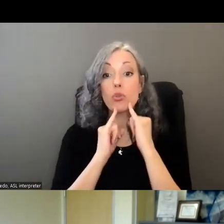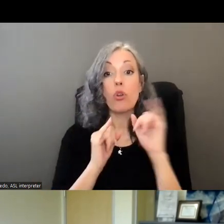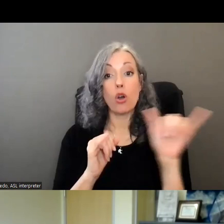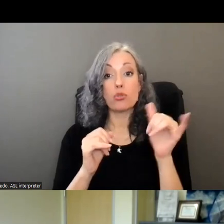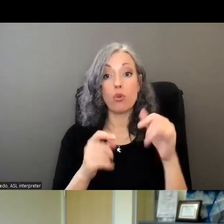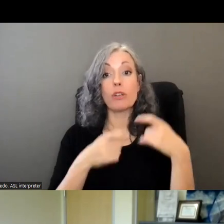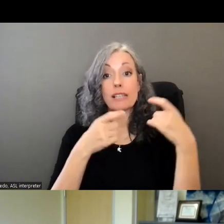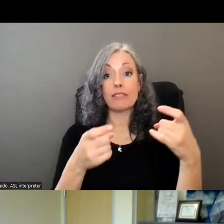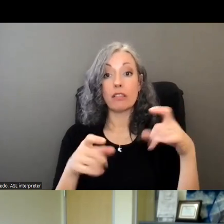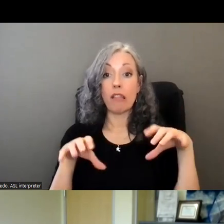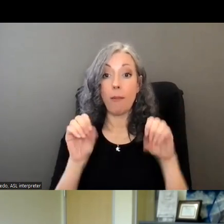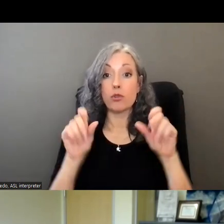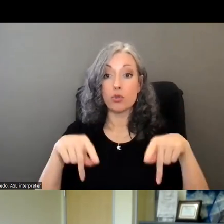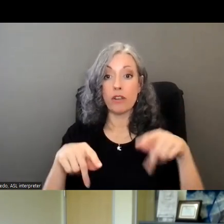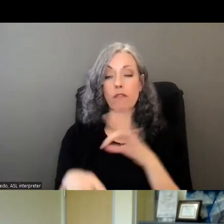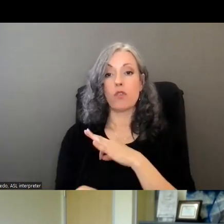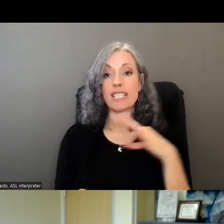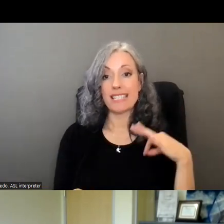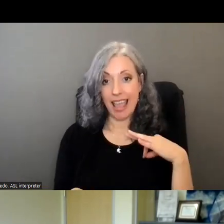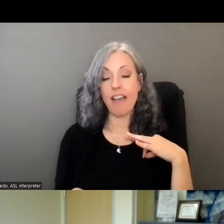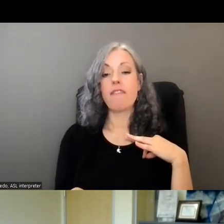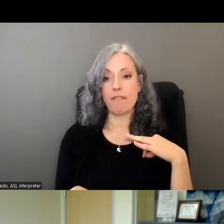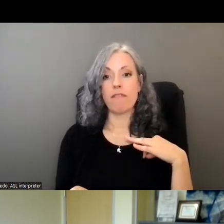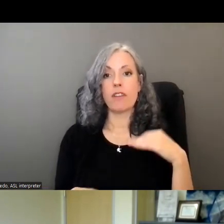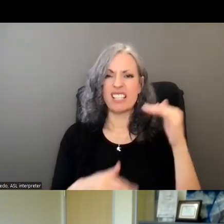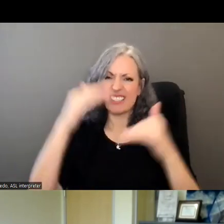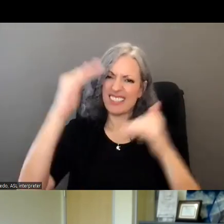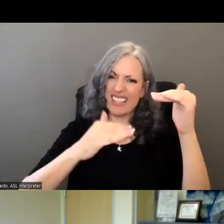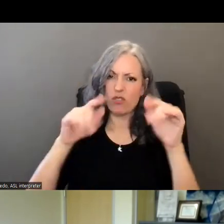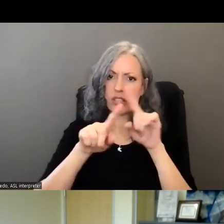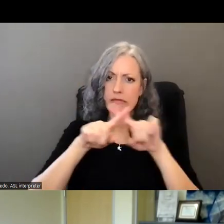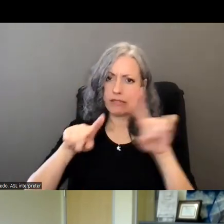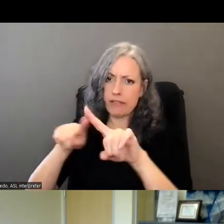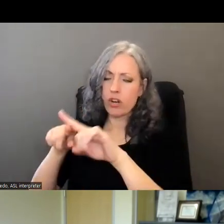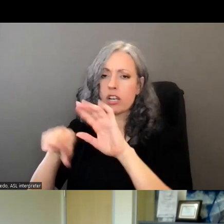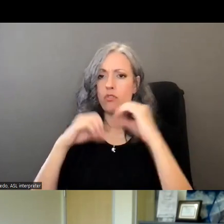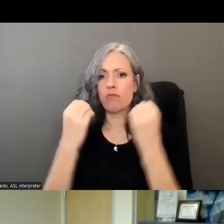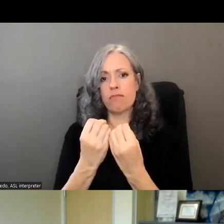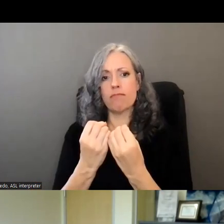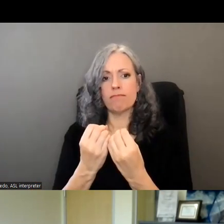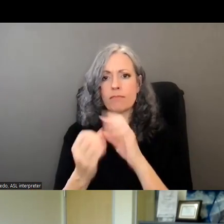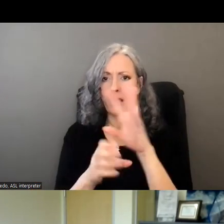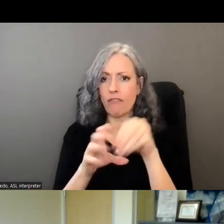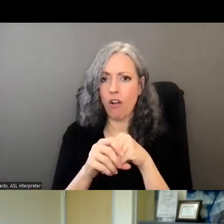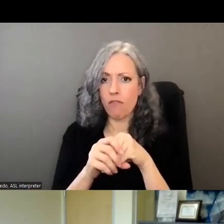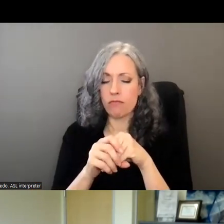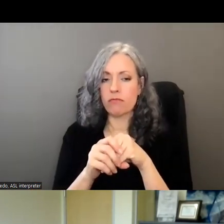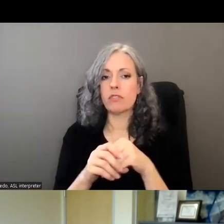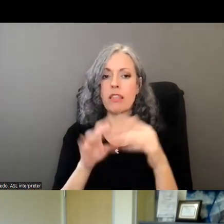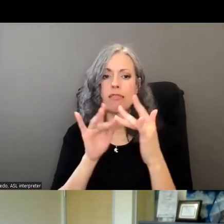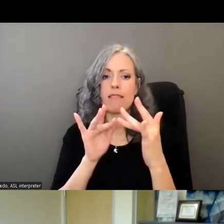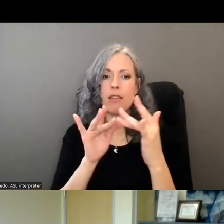opportunity for staff at multiple levels within our organization to be interviewed as a network